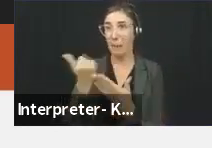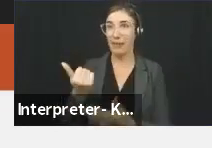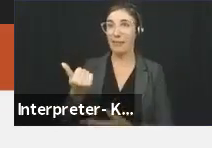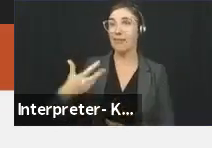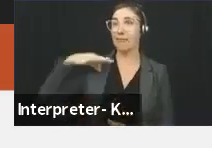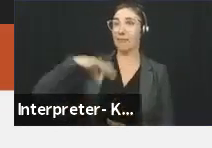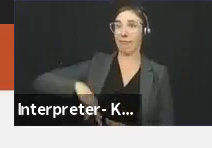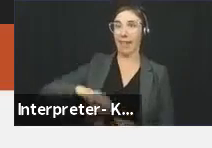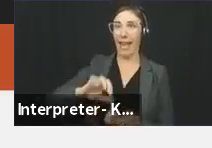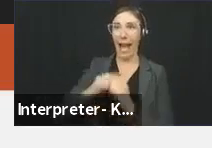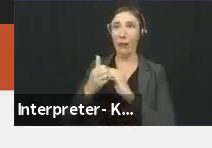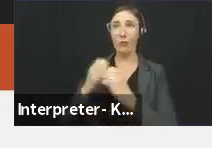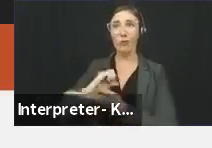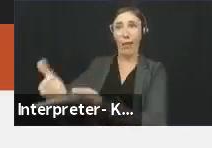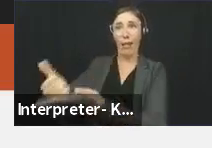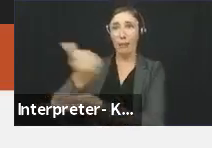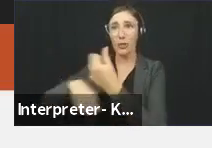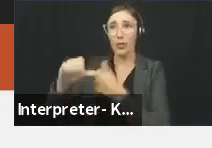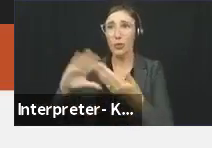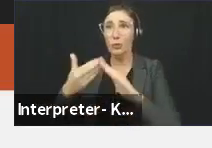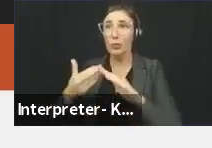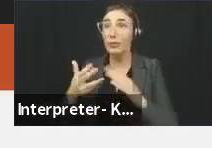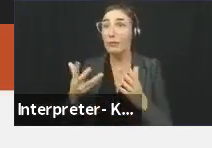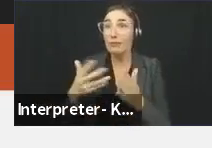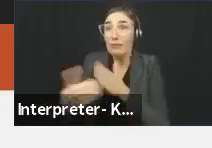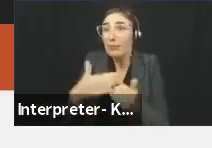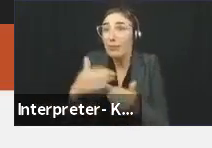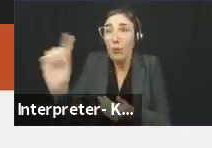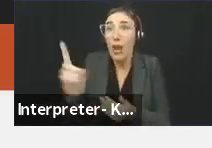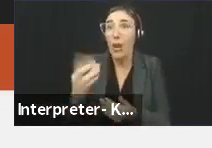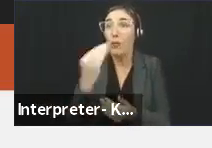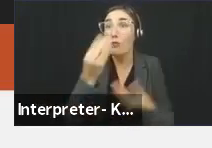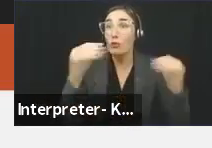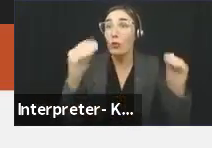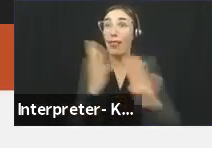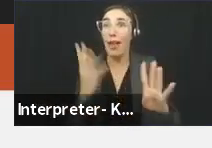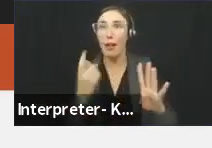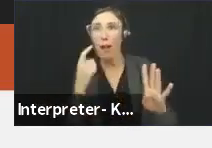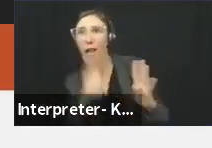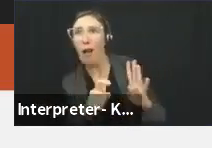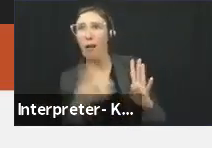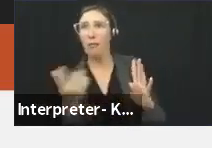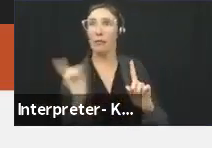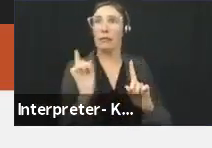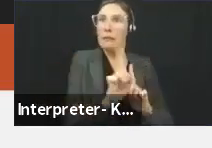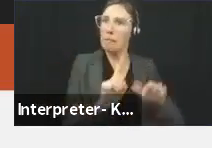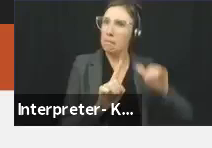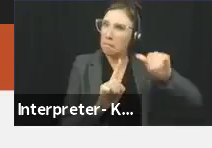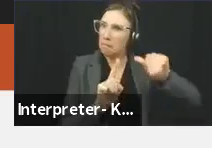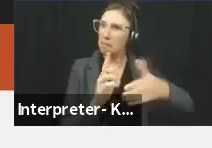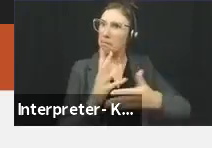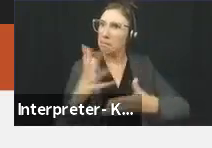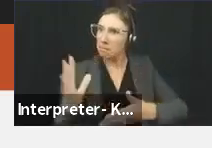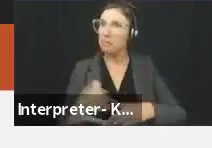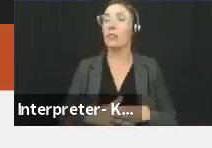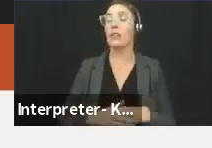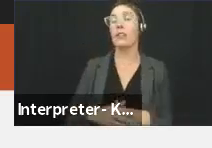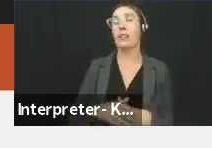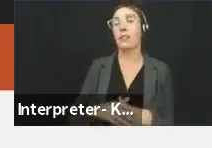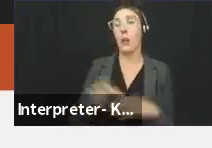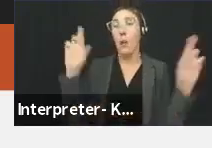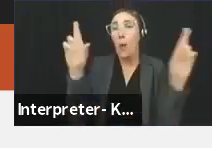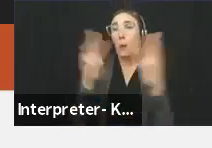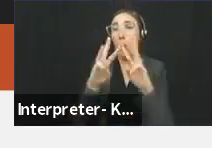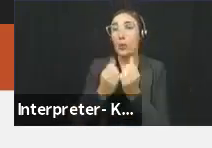whether it's at the grocery store line, on the street, or even in a place of employment. We hope to have two or three more of these